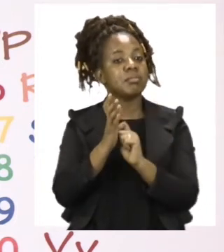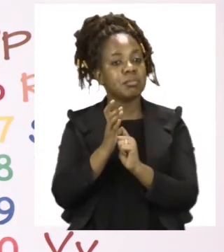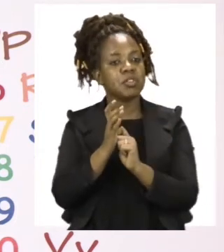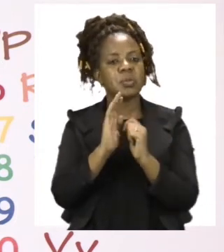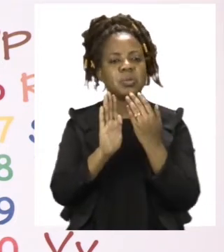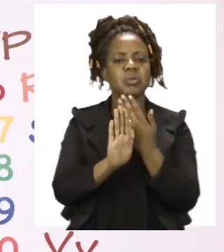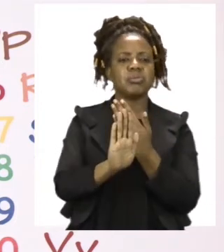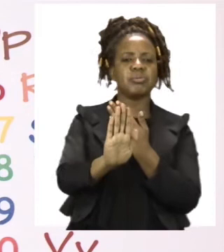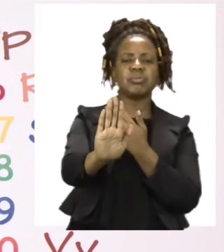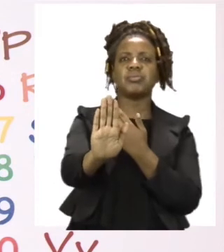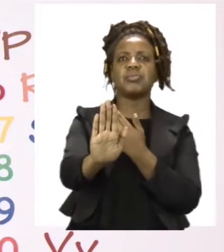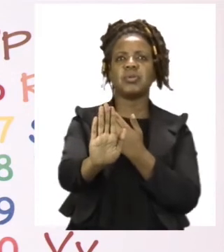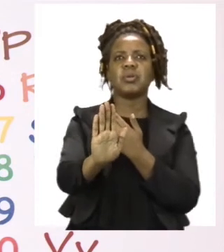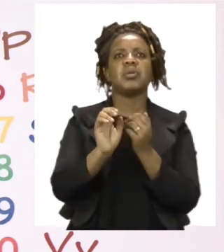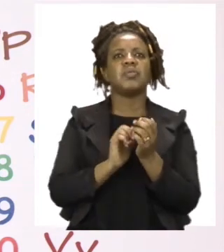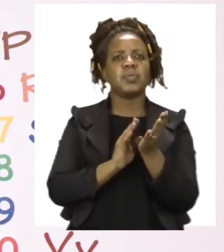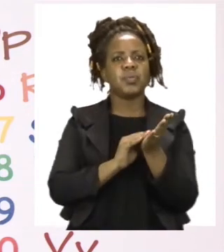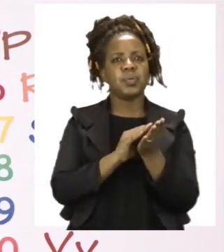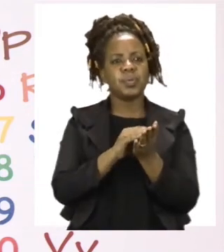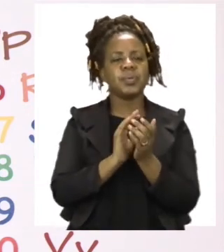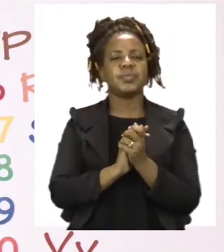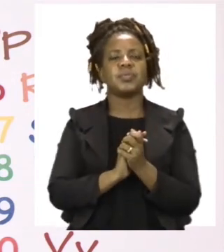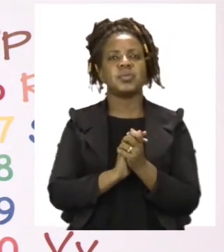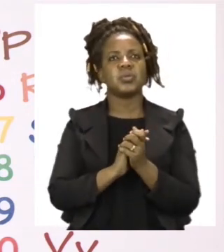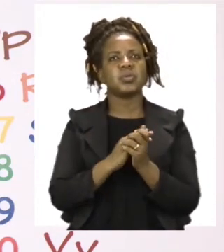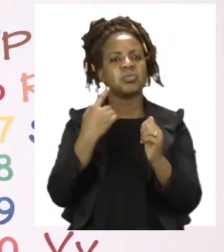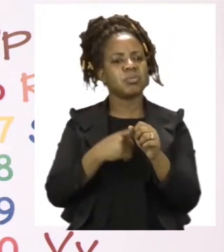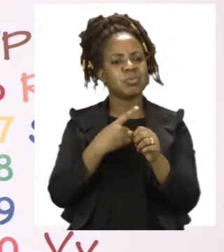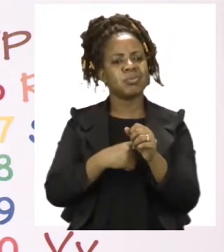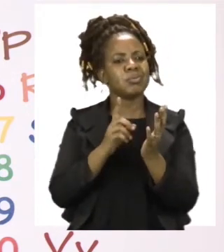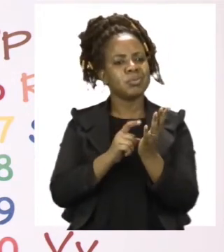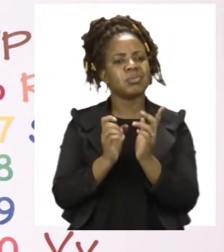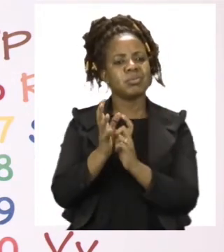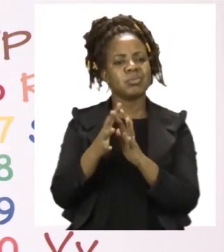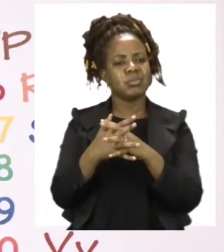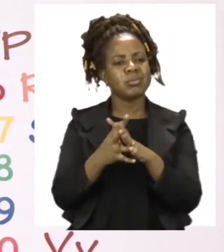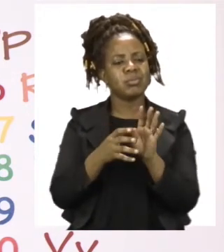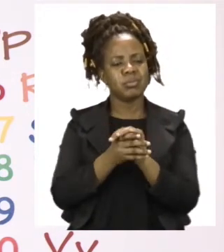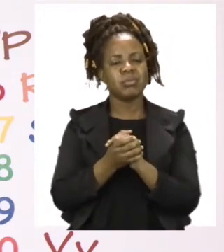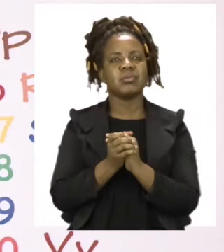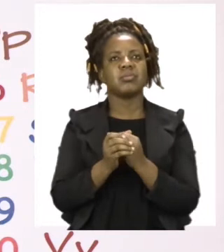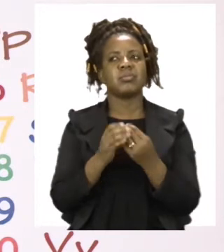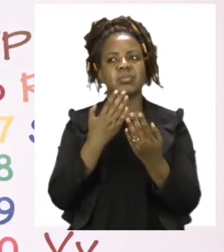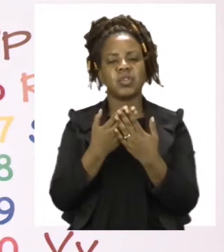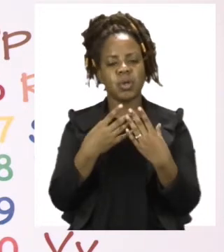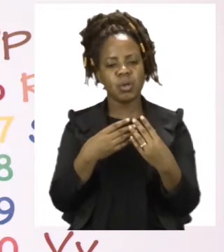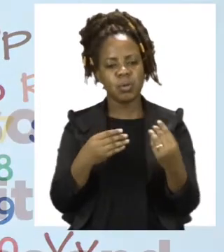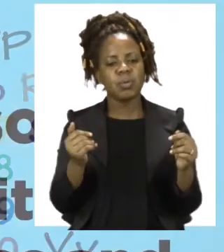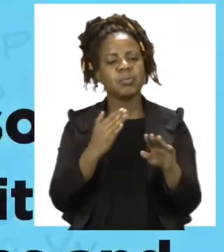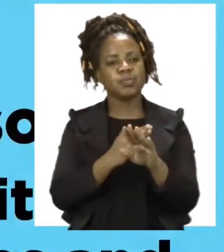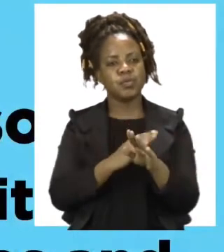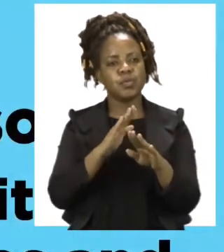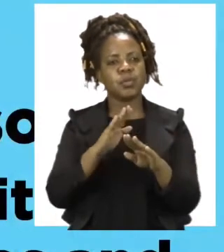from germs. So let's try and sanitize as much as possible. Make sure your hands are dry before you touch anything else.